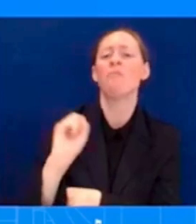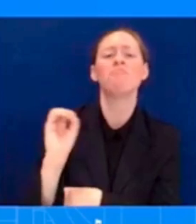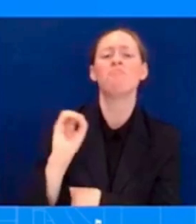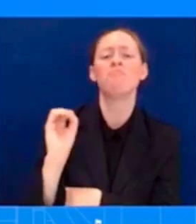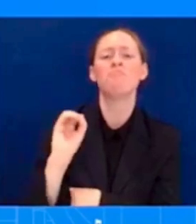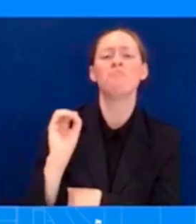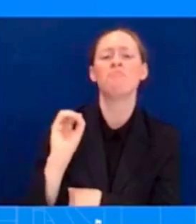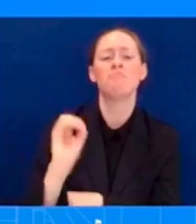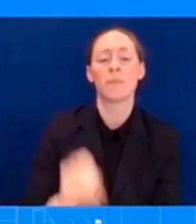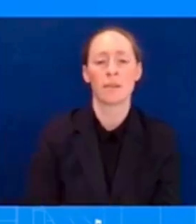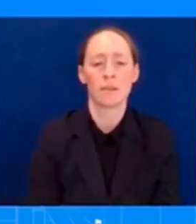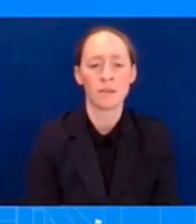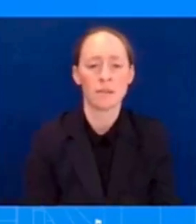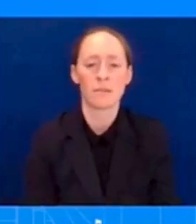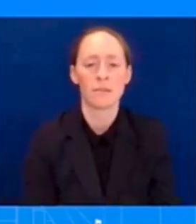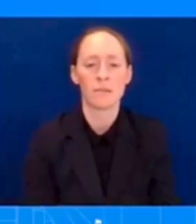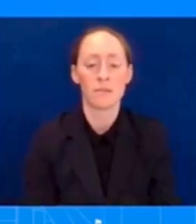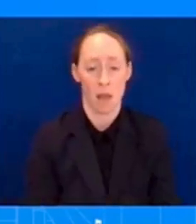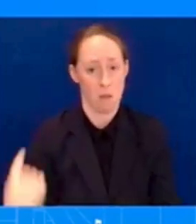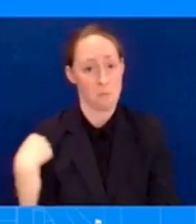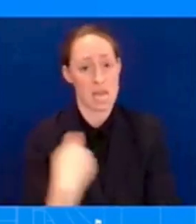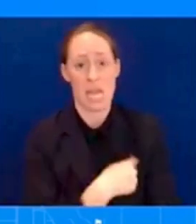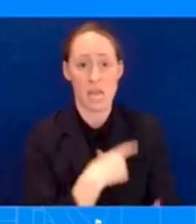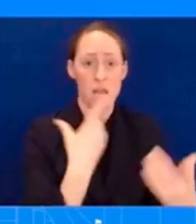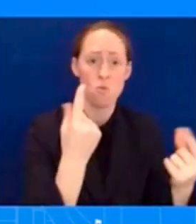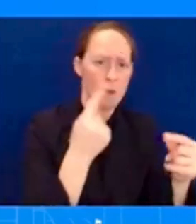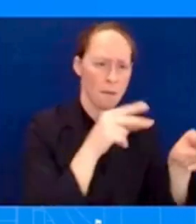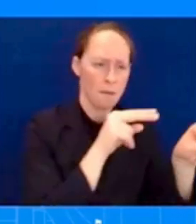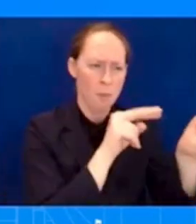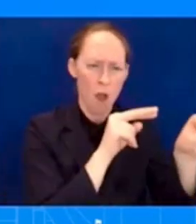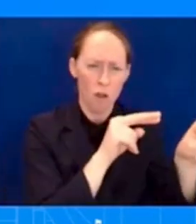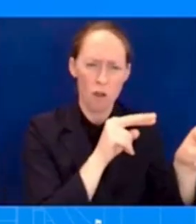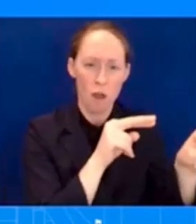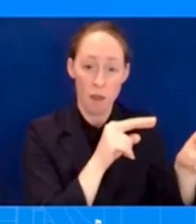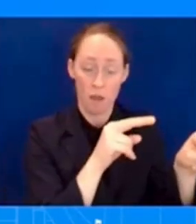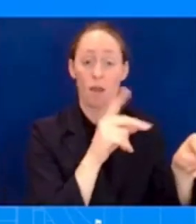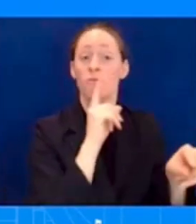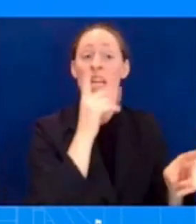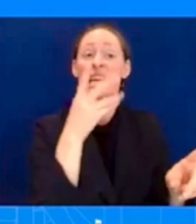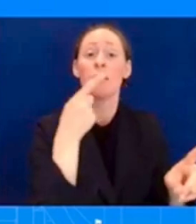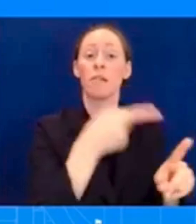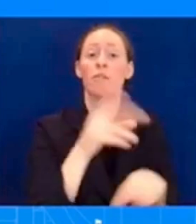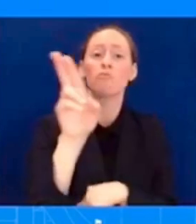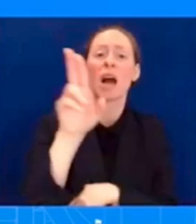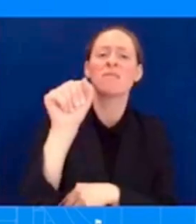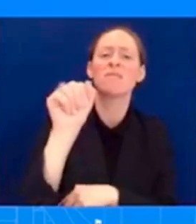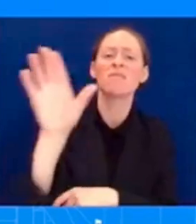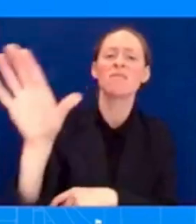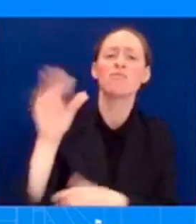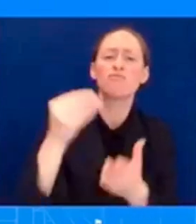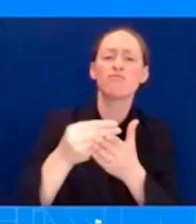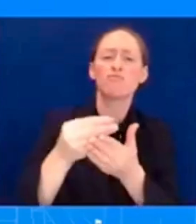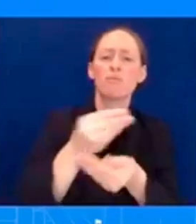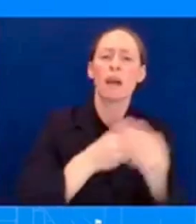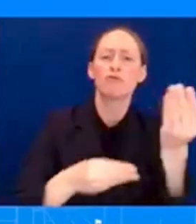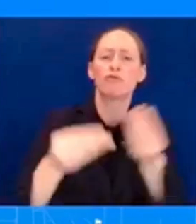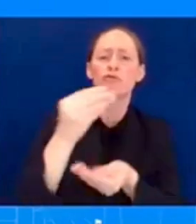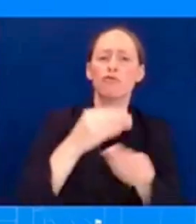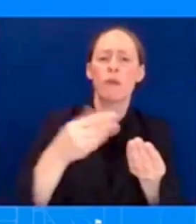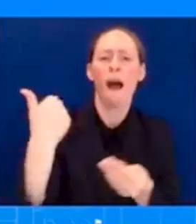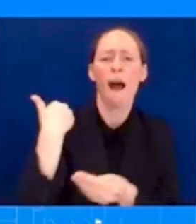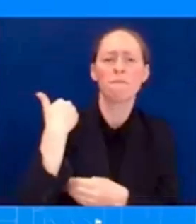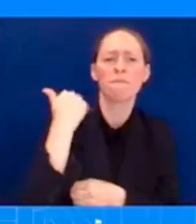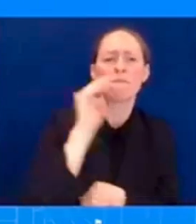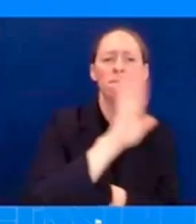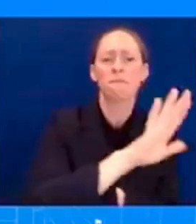aid organizations avail themselves of Iranian funds that have been held in a South Korean account since 2018. This